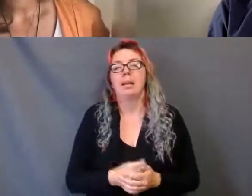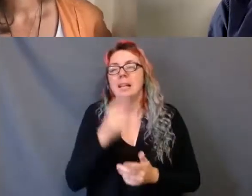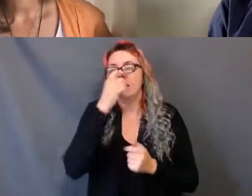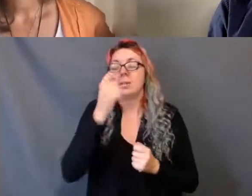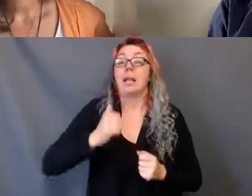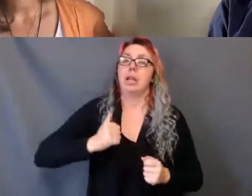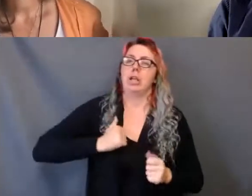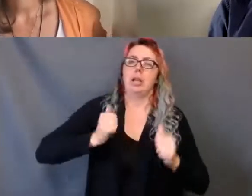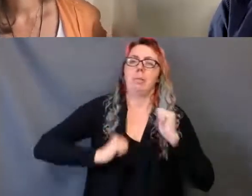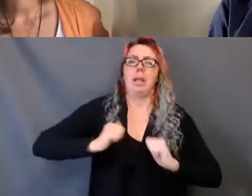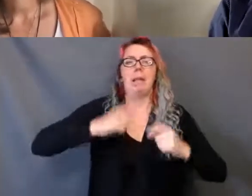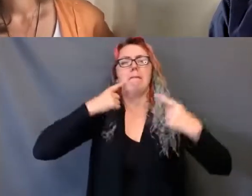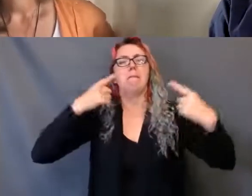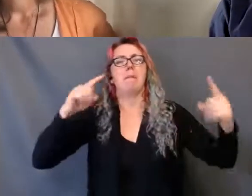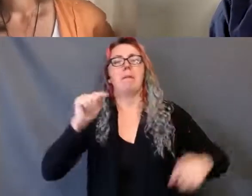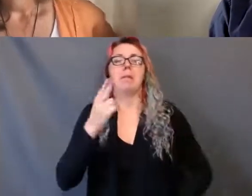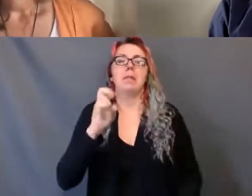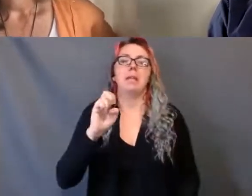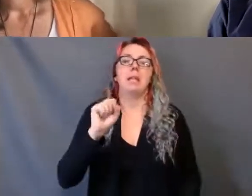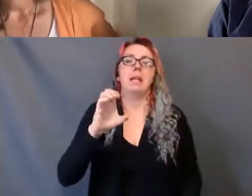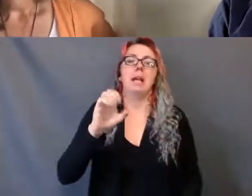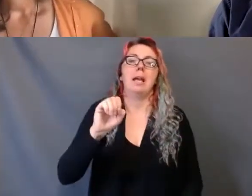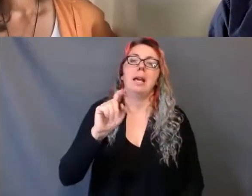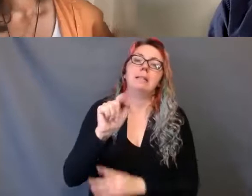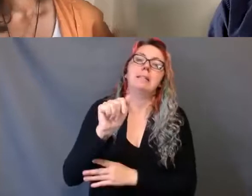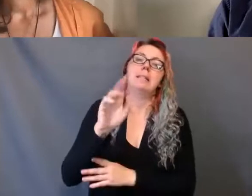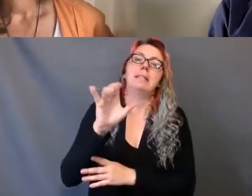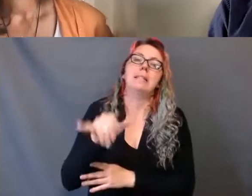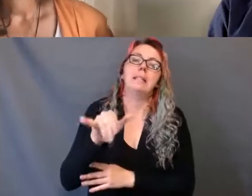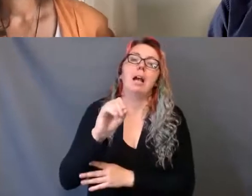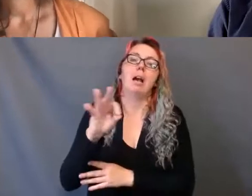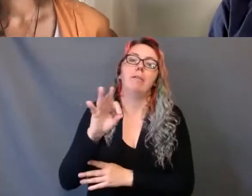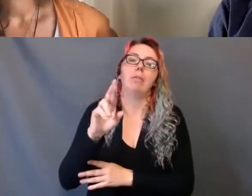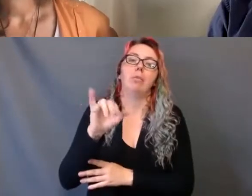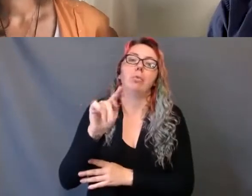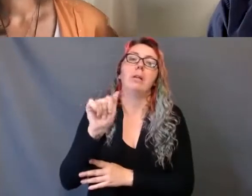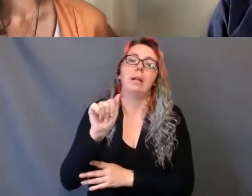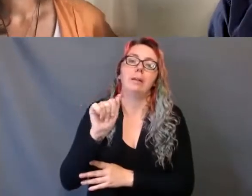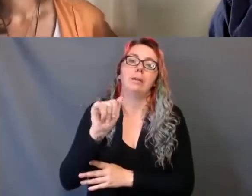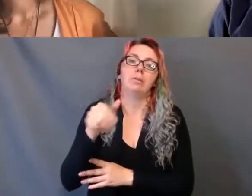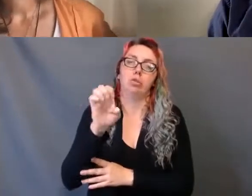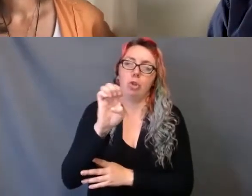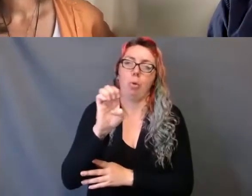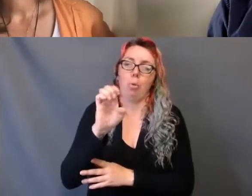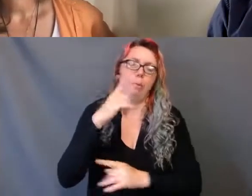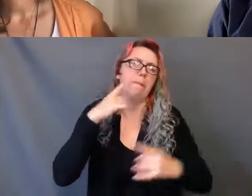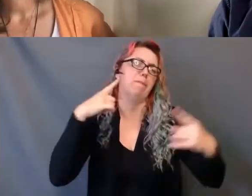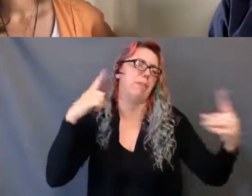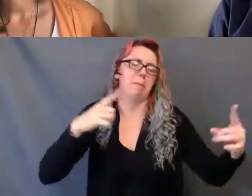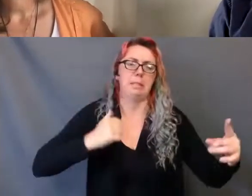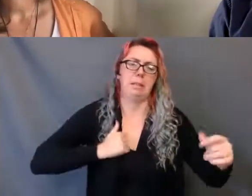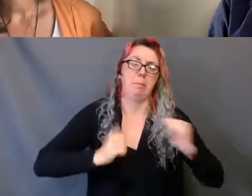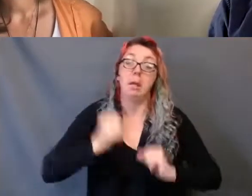play, is the ecstasy of Rita Jo. George Riga's revolutionary play for its time. Featuring a largely Indigenous